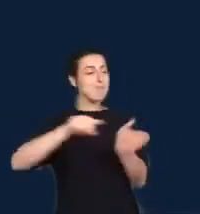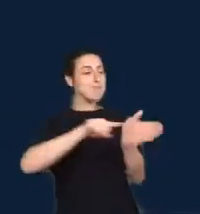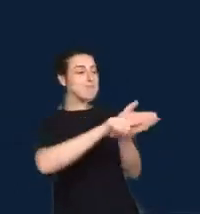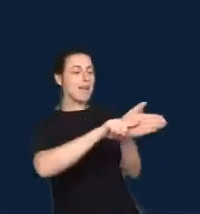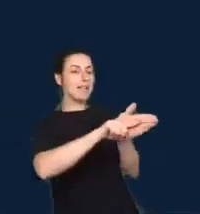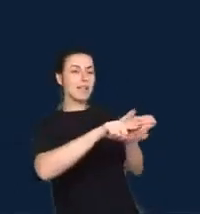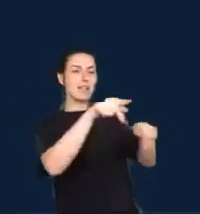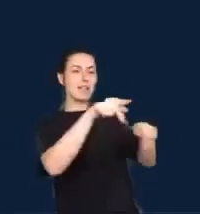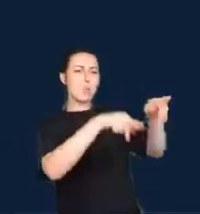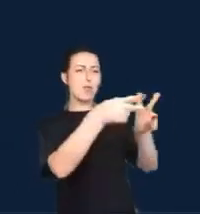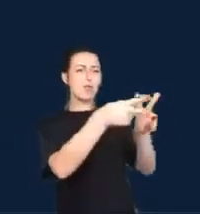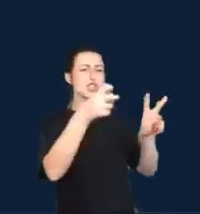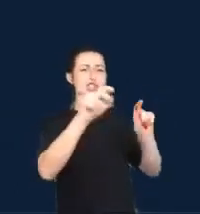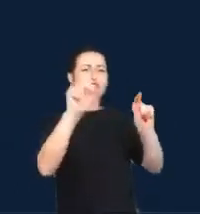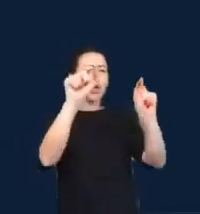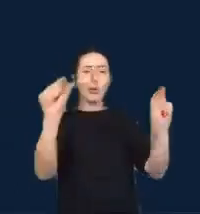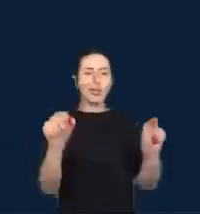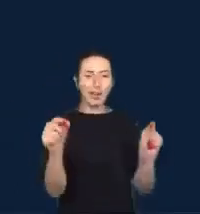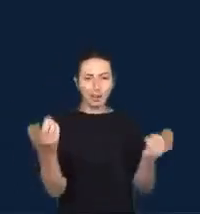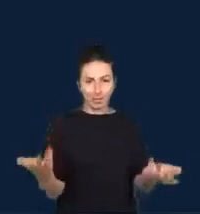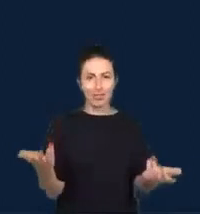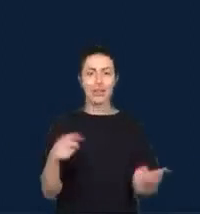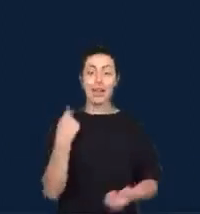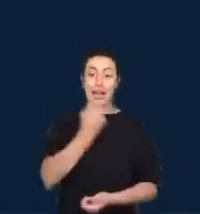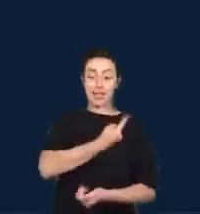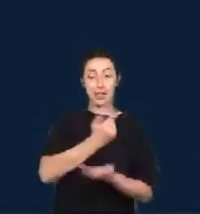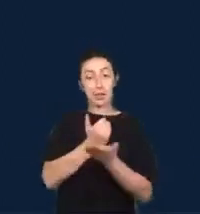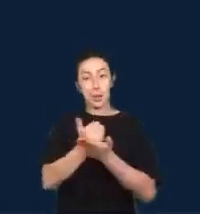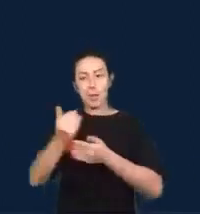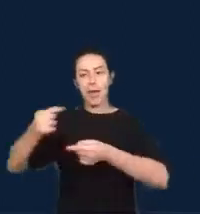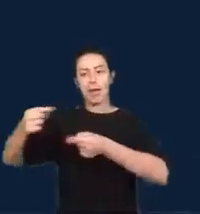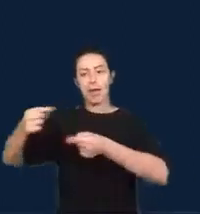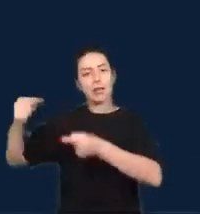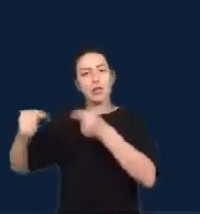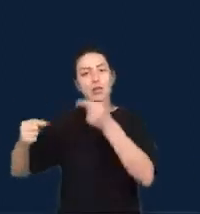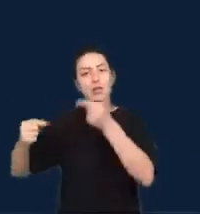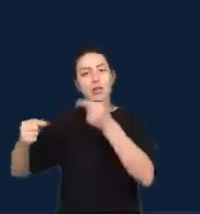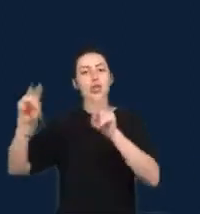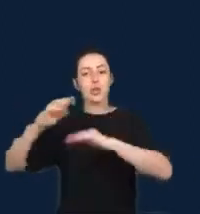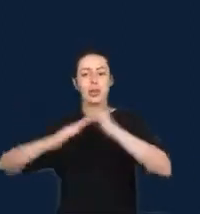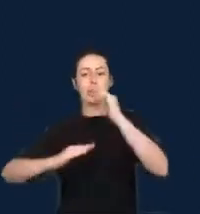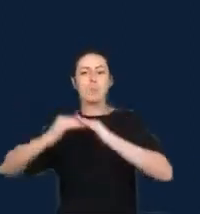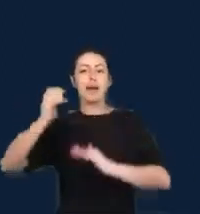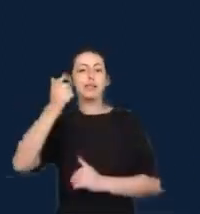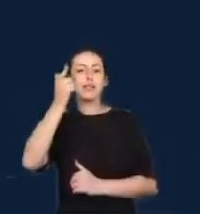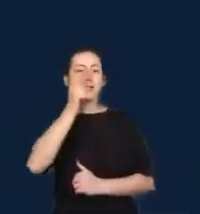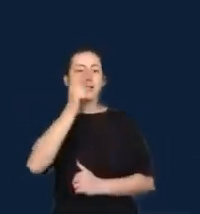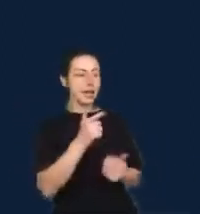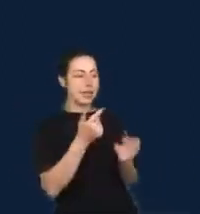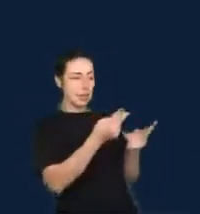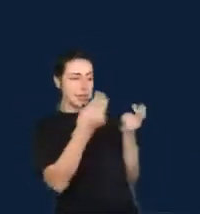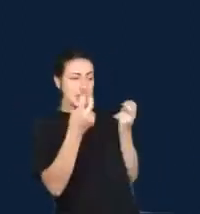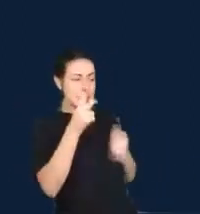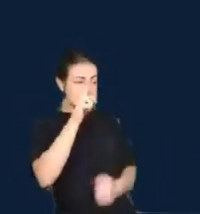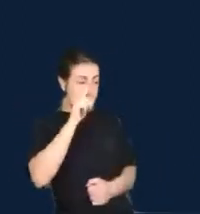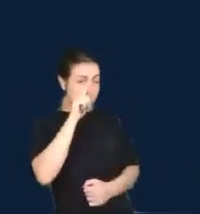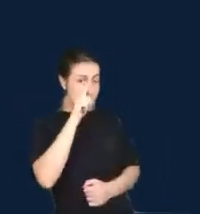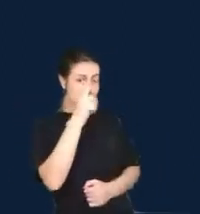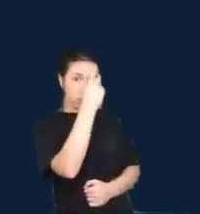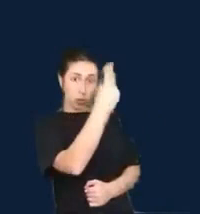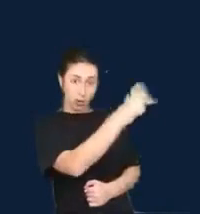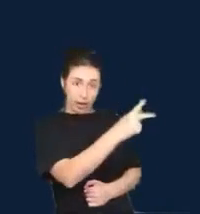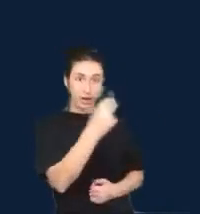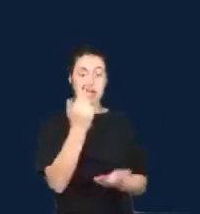mediate some of these risks and provide a starting point for critical data journalism practice involving